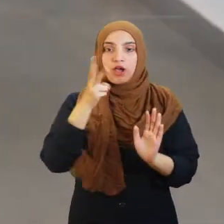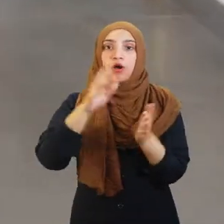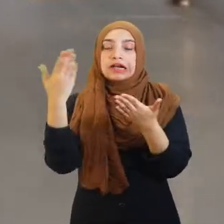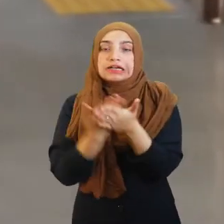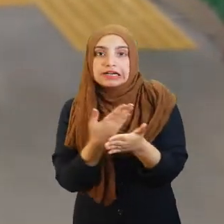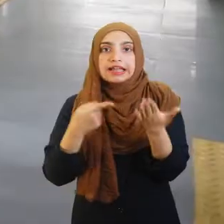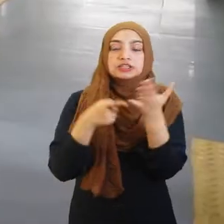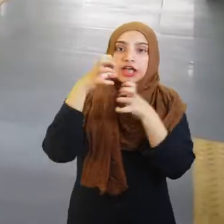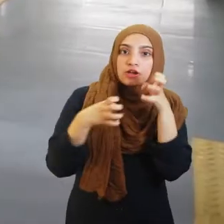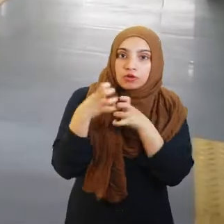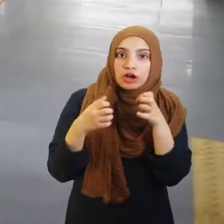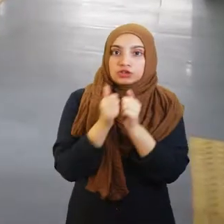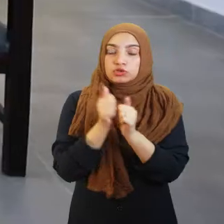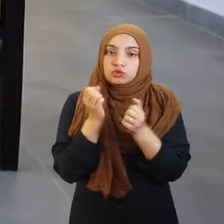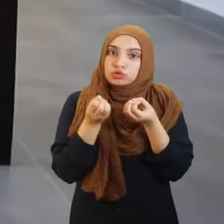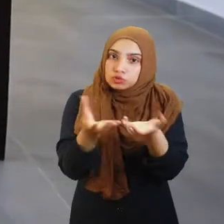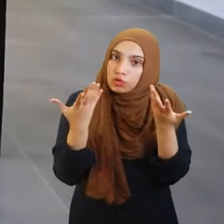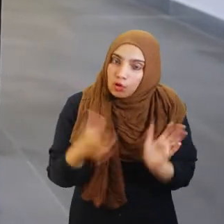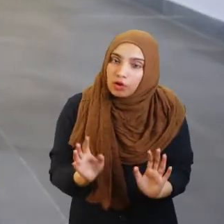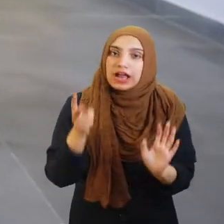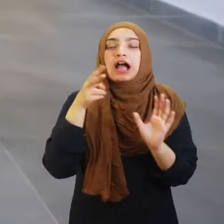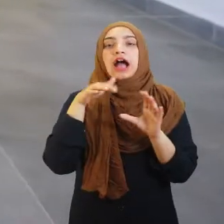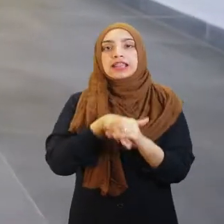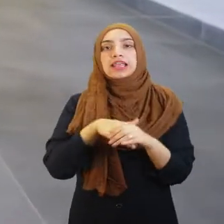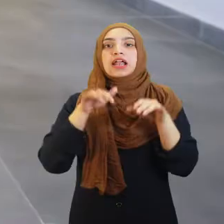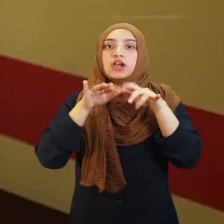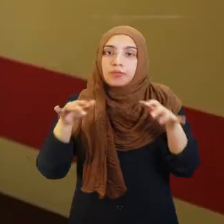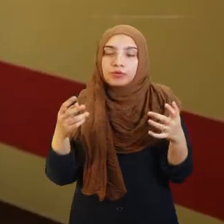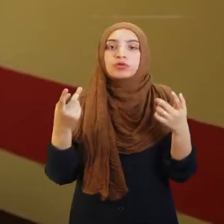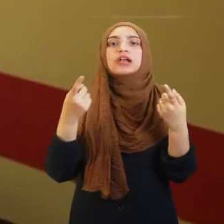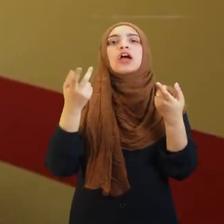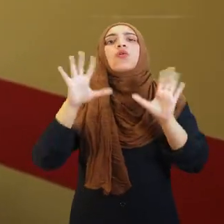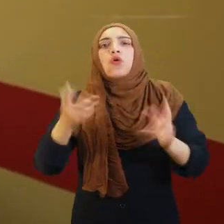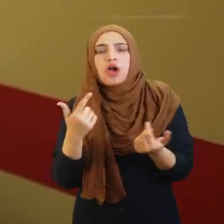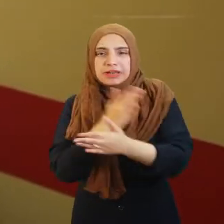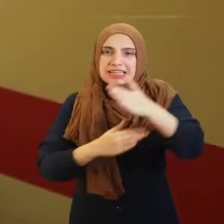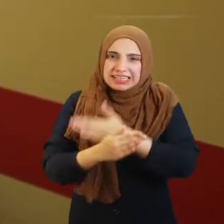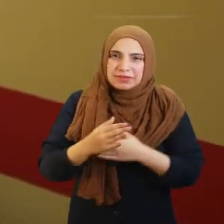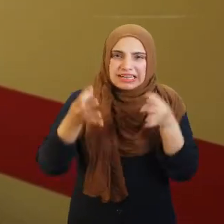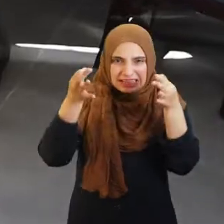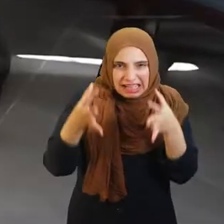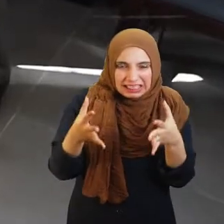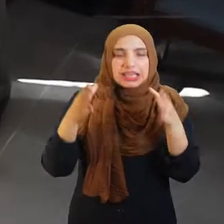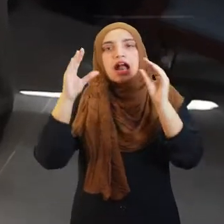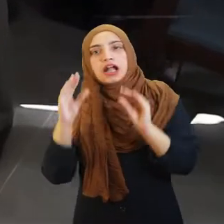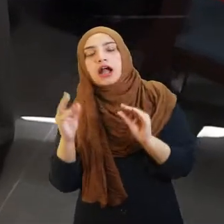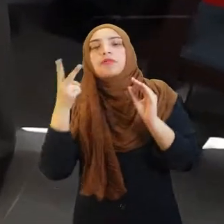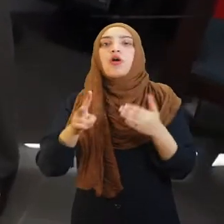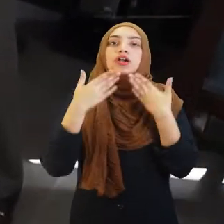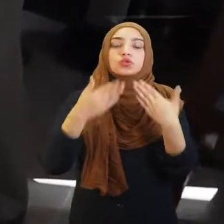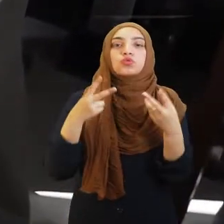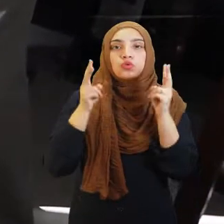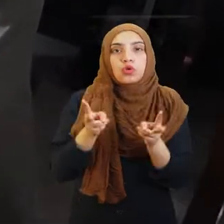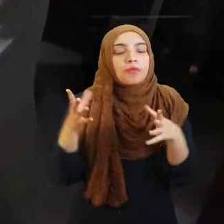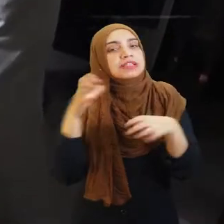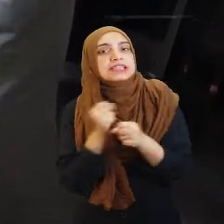Latest available technology including Wonder Tree have been adapted for preparing children with severe disabilities to the